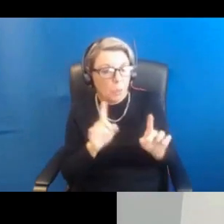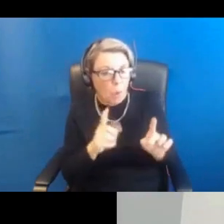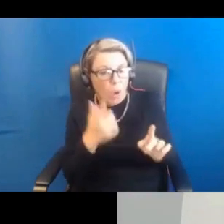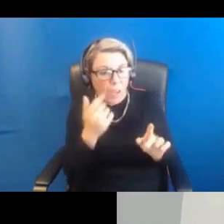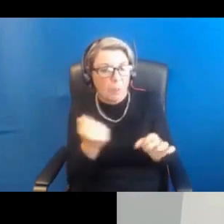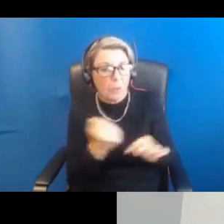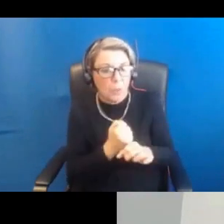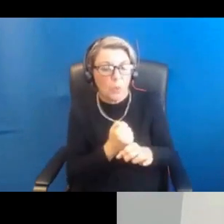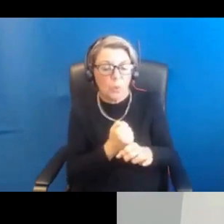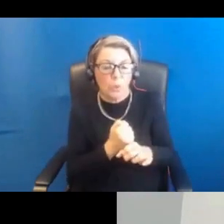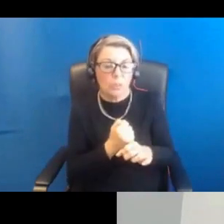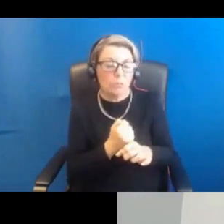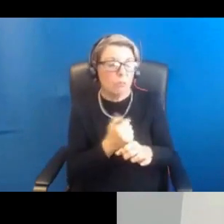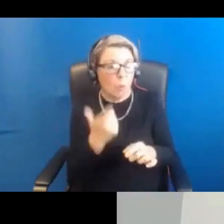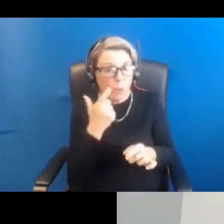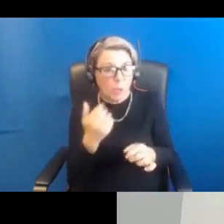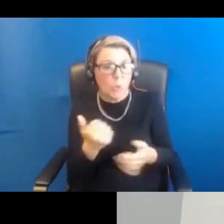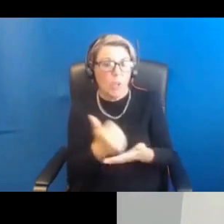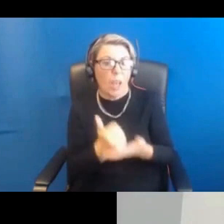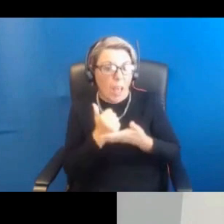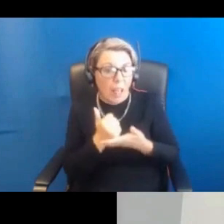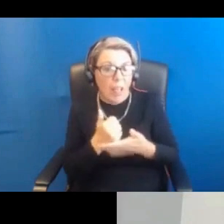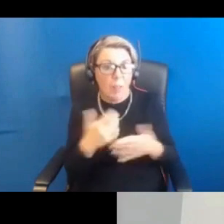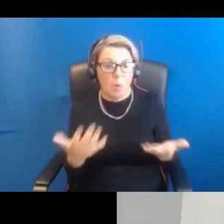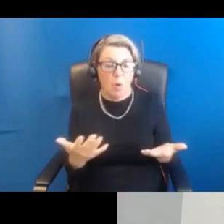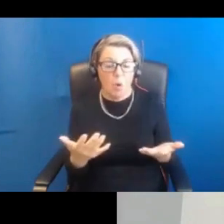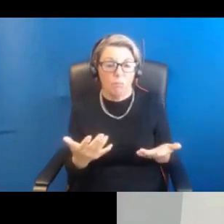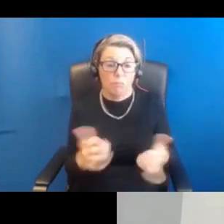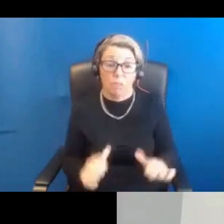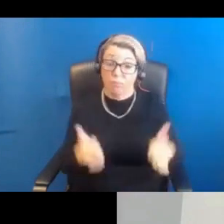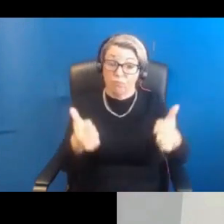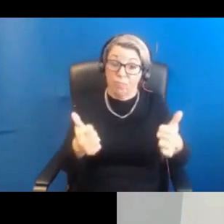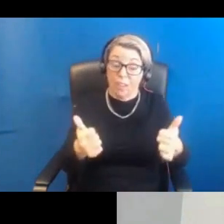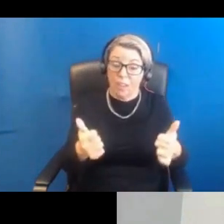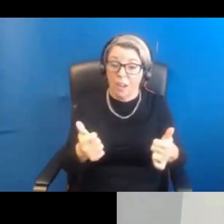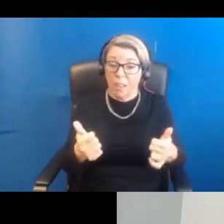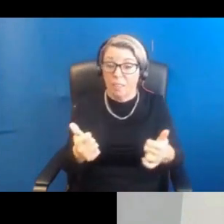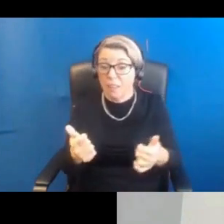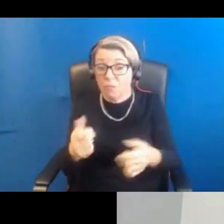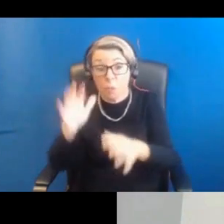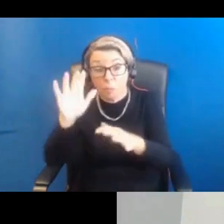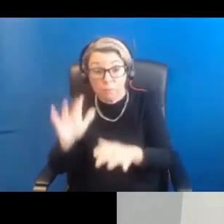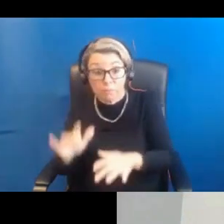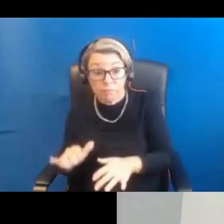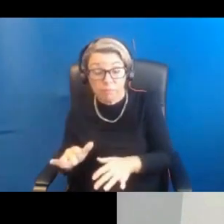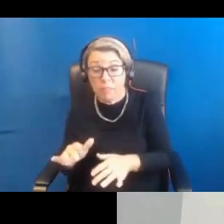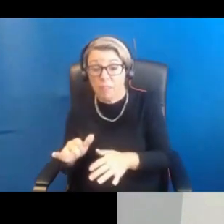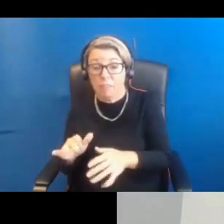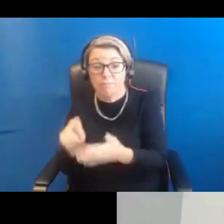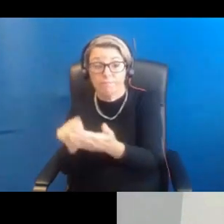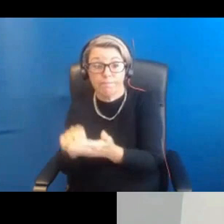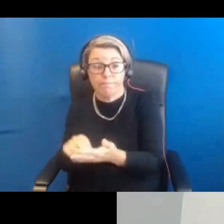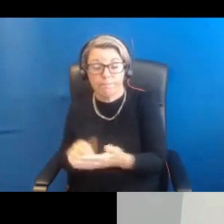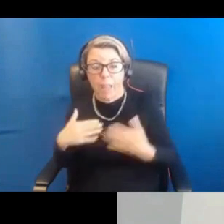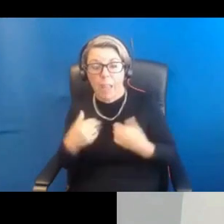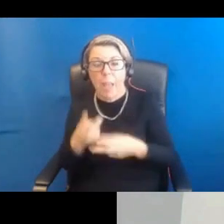done to help it, then that will be great. And I think judging from the chat, there are quite a few health care providers that